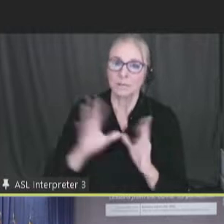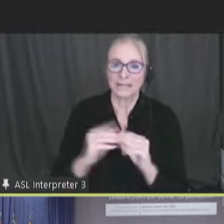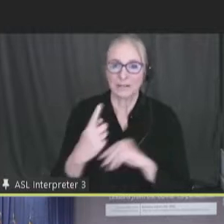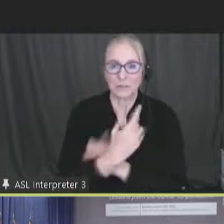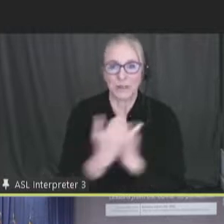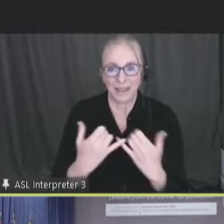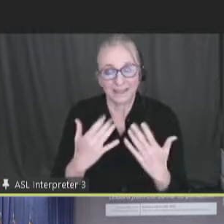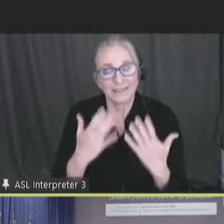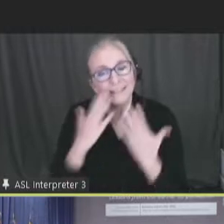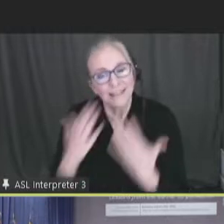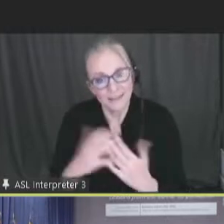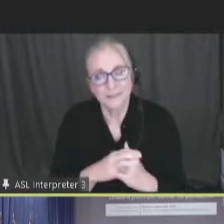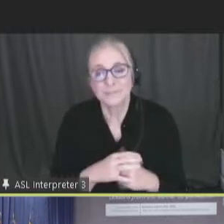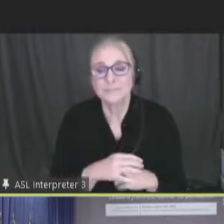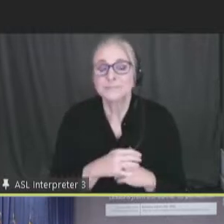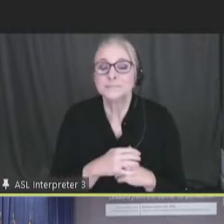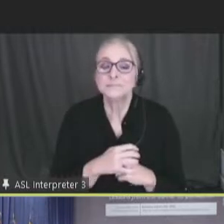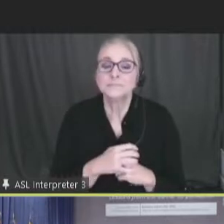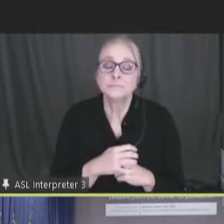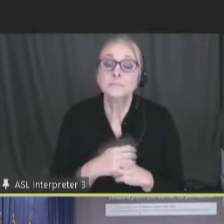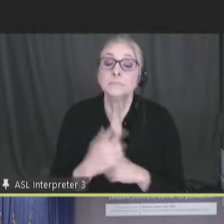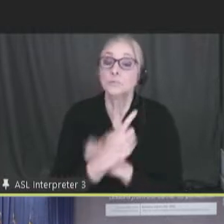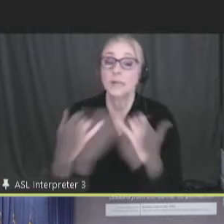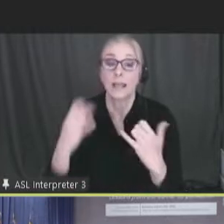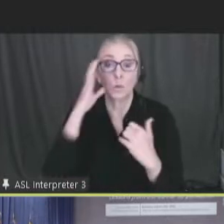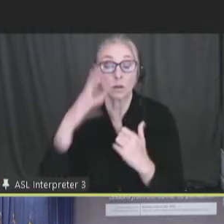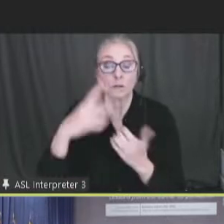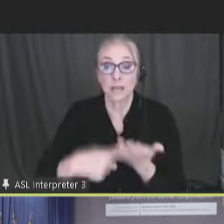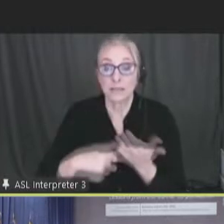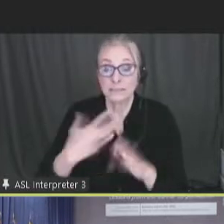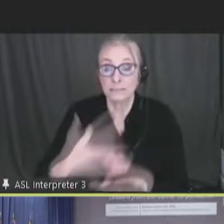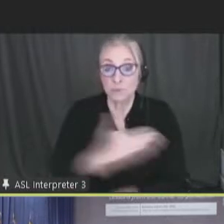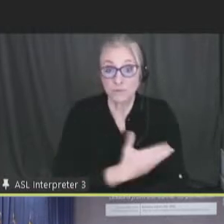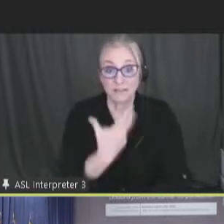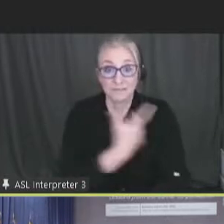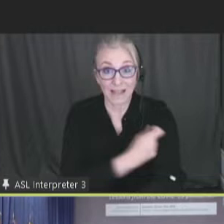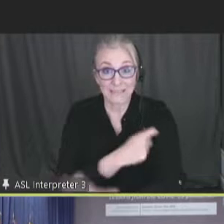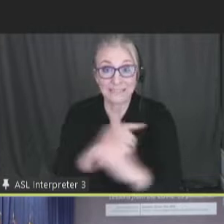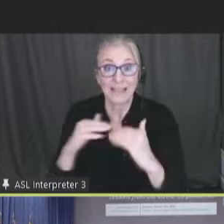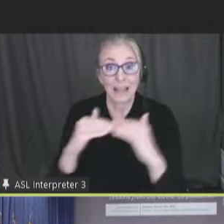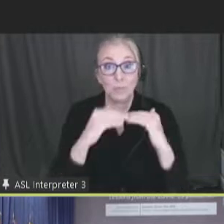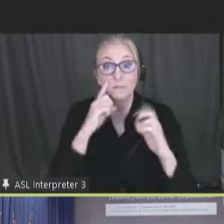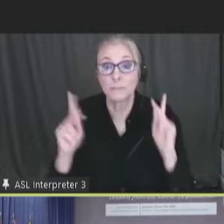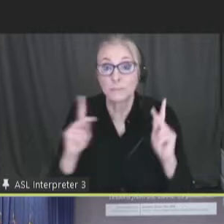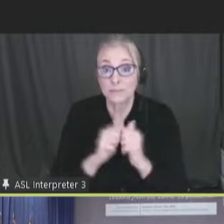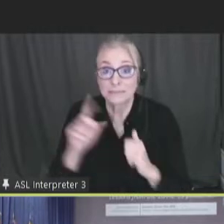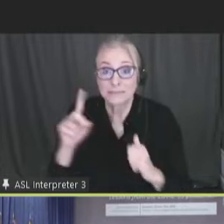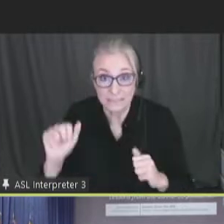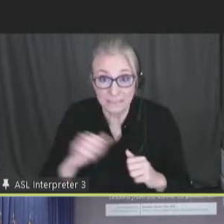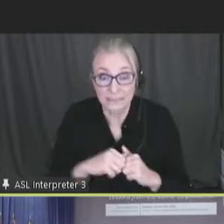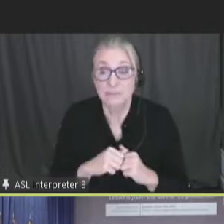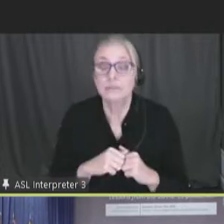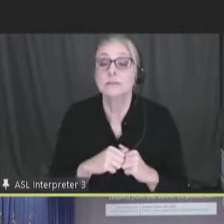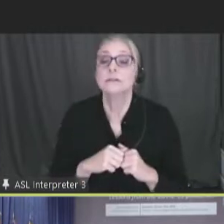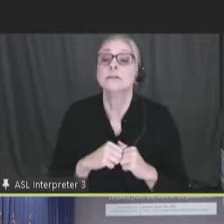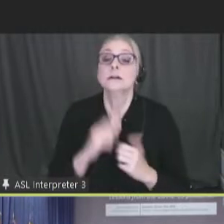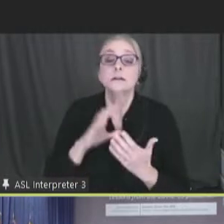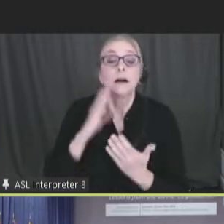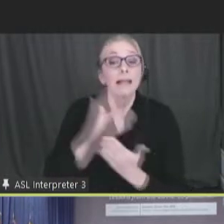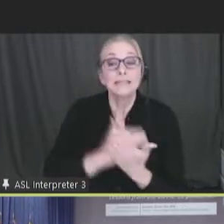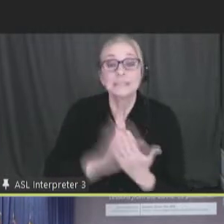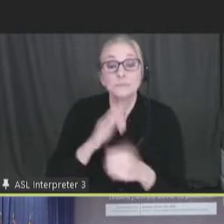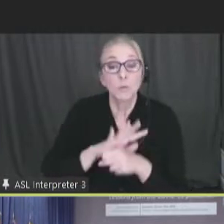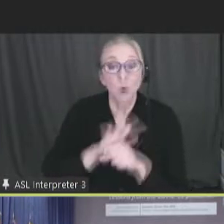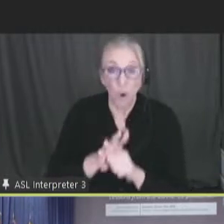discussions. So today, I'm going to talk about improving vaccine equity for people with disabilities, lessons from the COVID